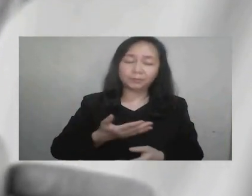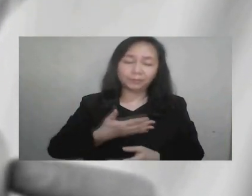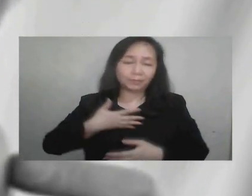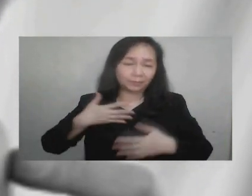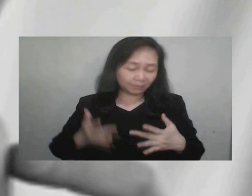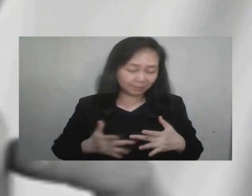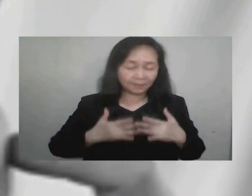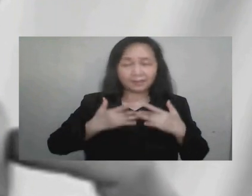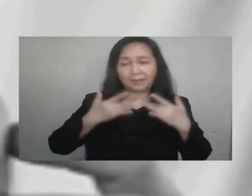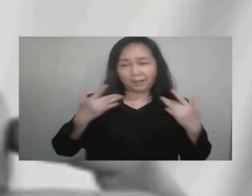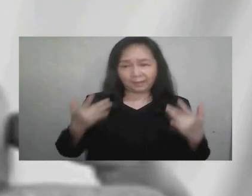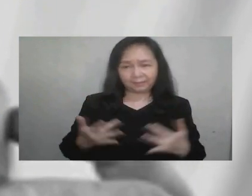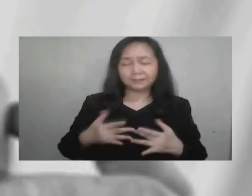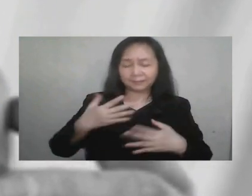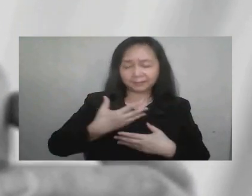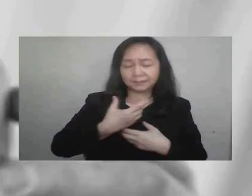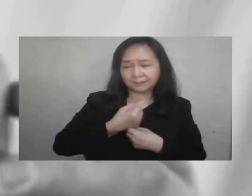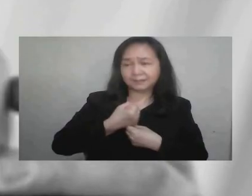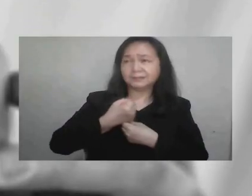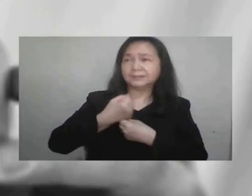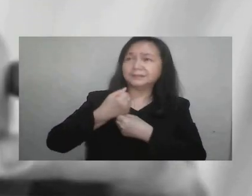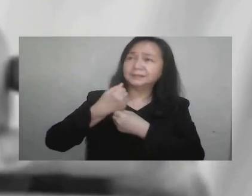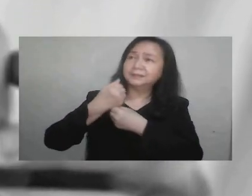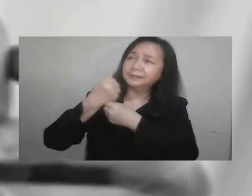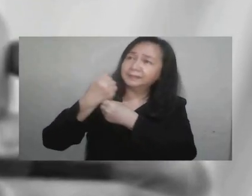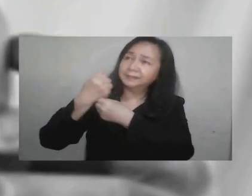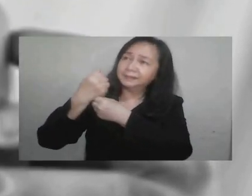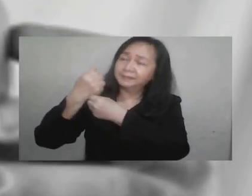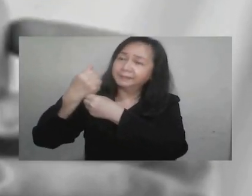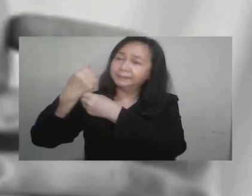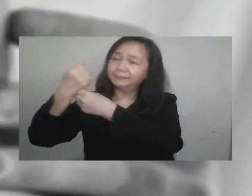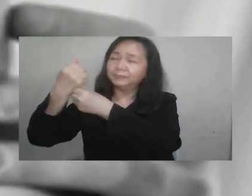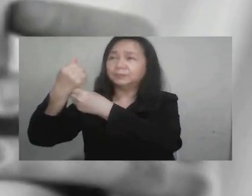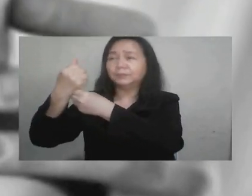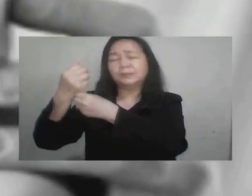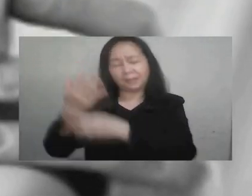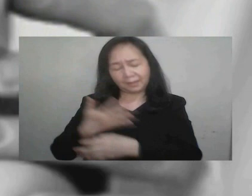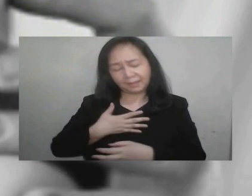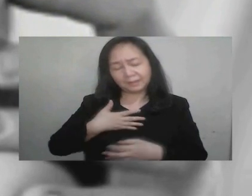Puso ko'y ang kinik.